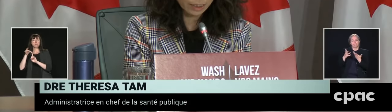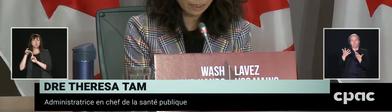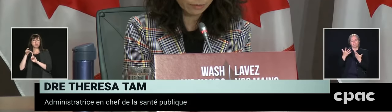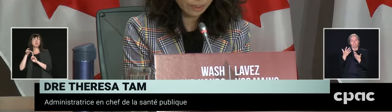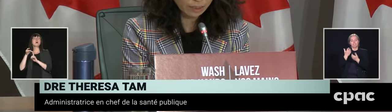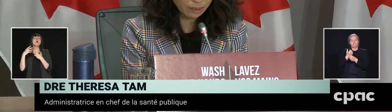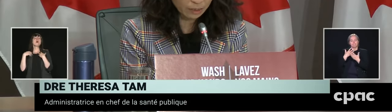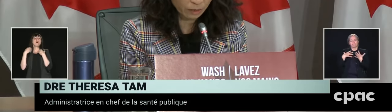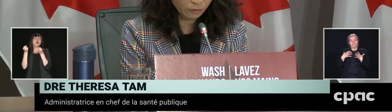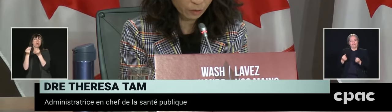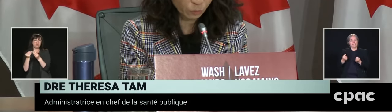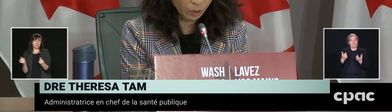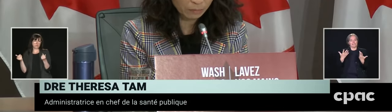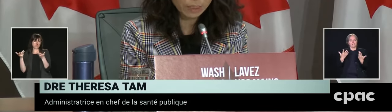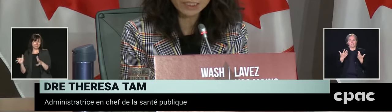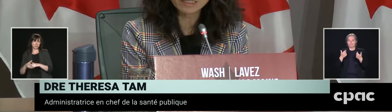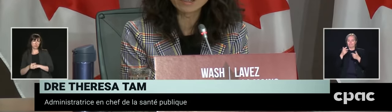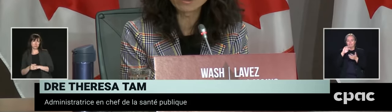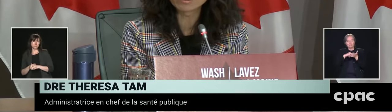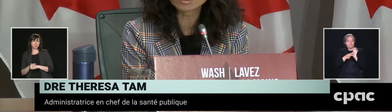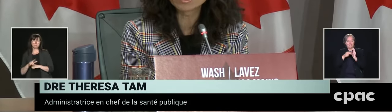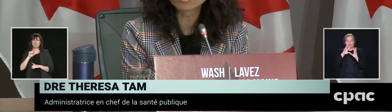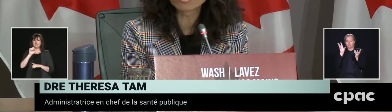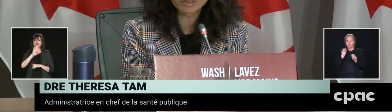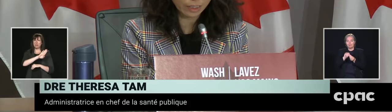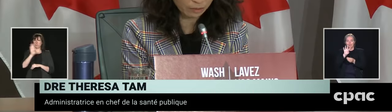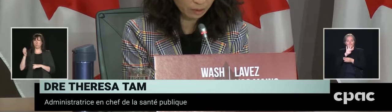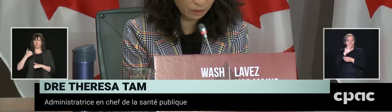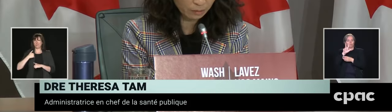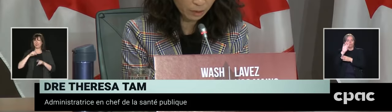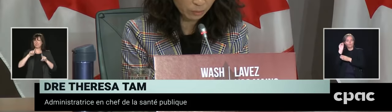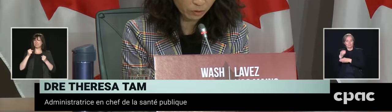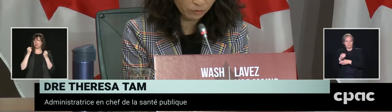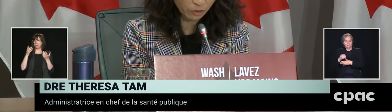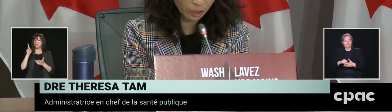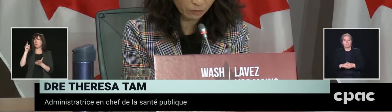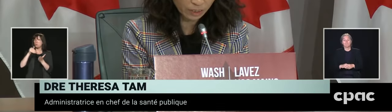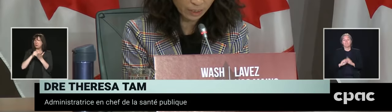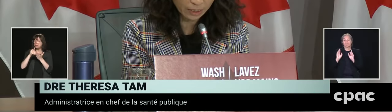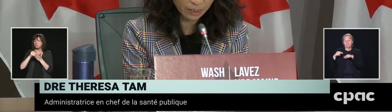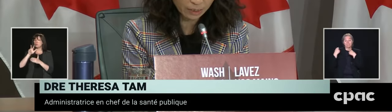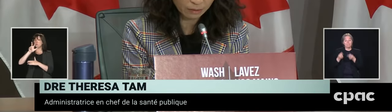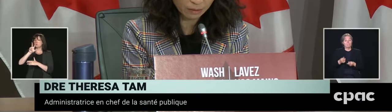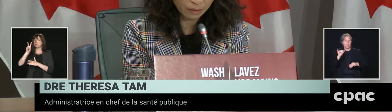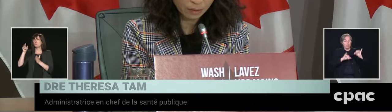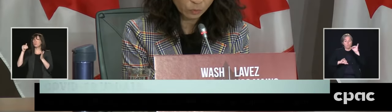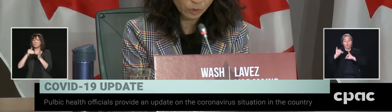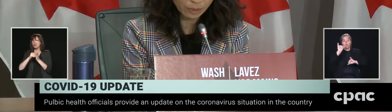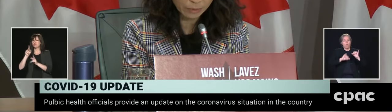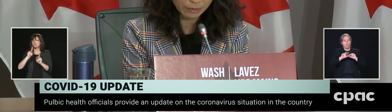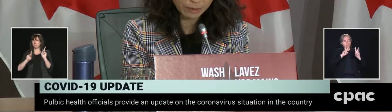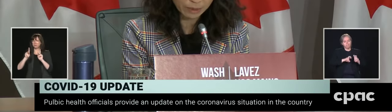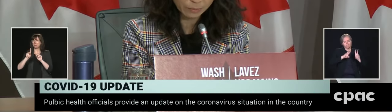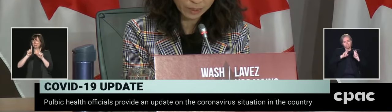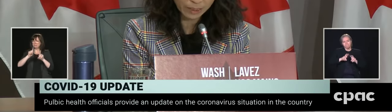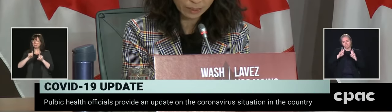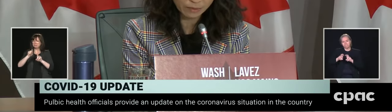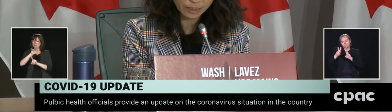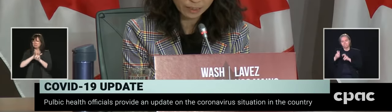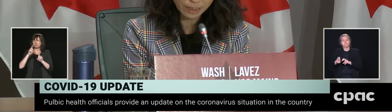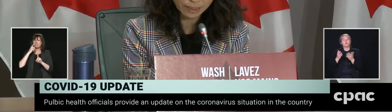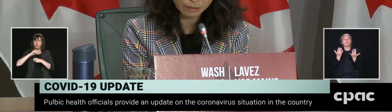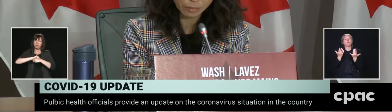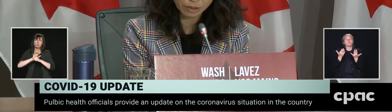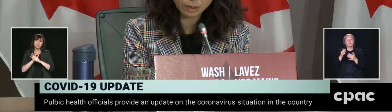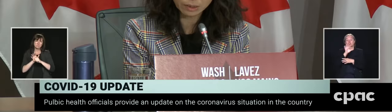Canada have tested over 1,032,000 people for COVID-19, with about 6 percent